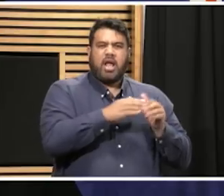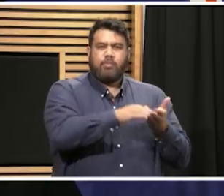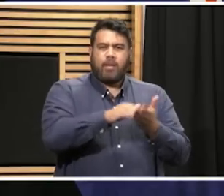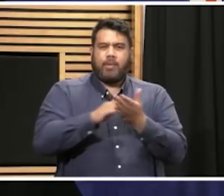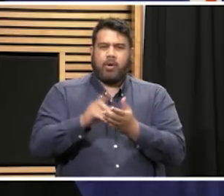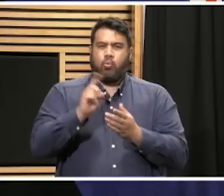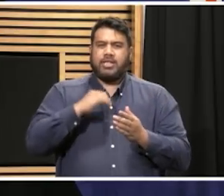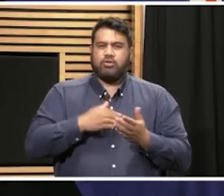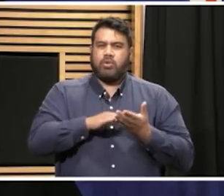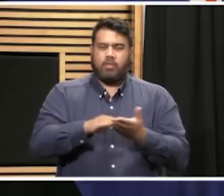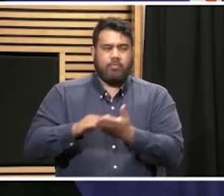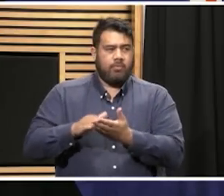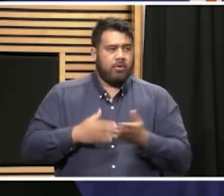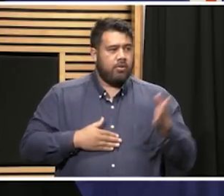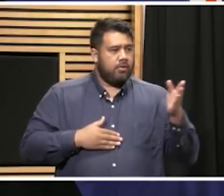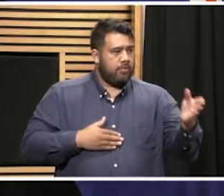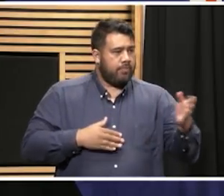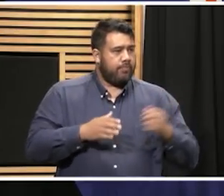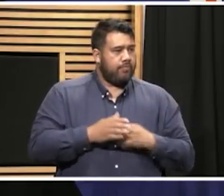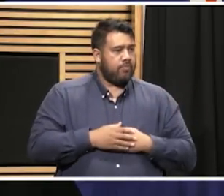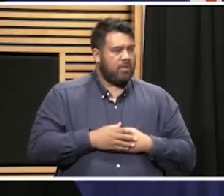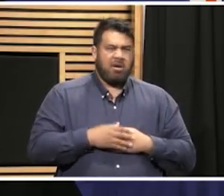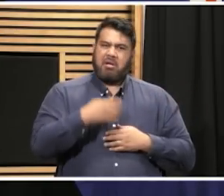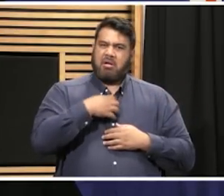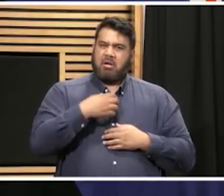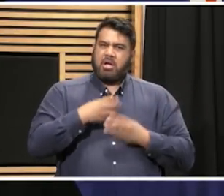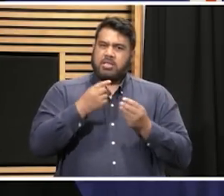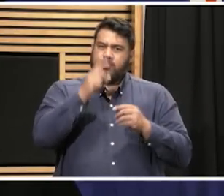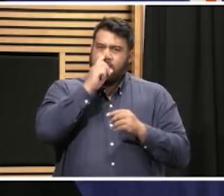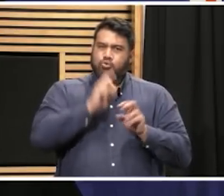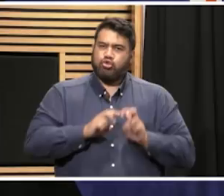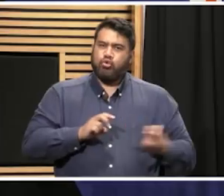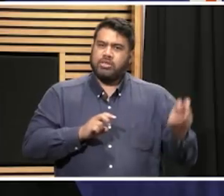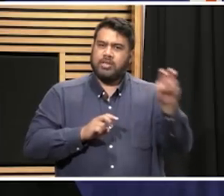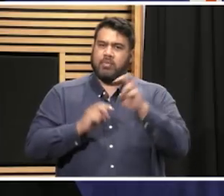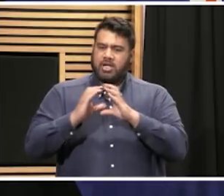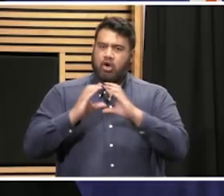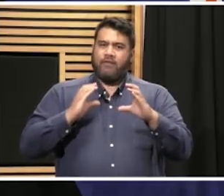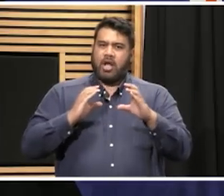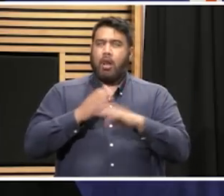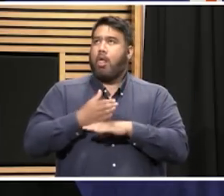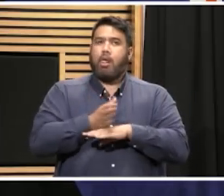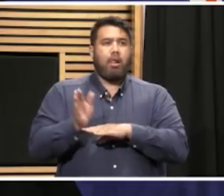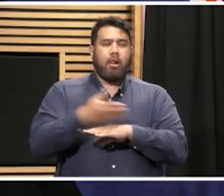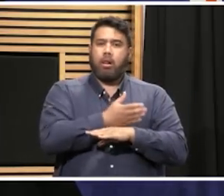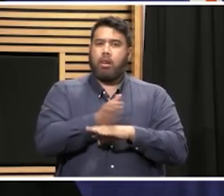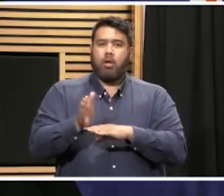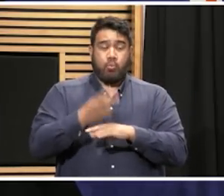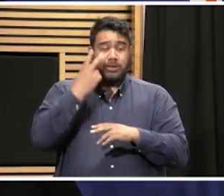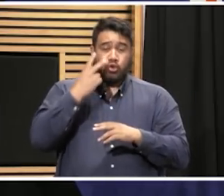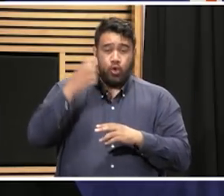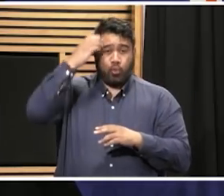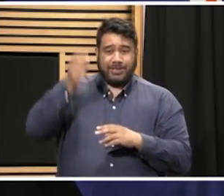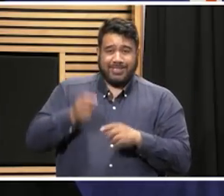you mentioned yourself that there are tourists driving around in camper vans. And we've seen a party of backpackers down in Queenstown. Are there any sort of specific